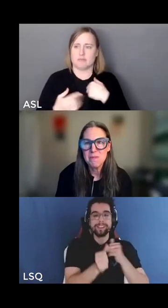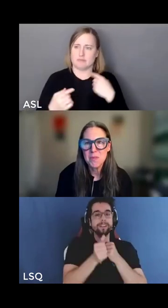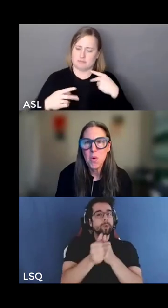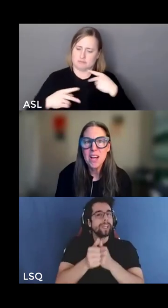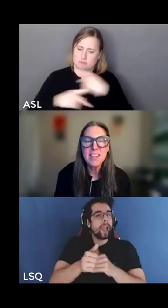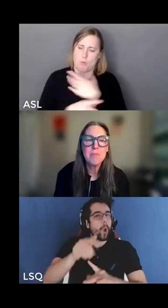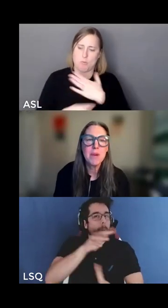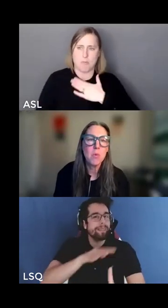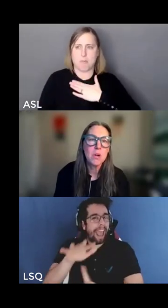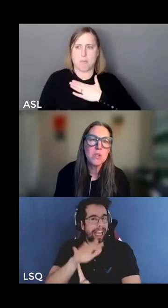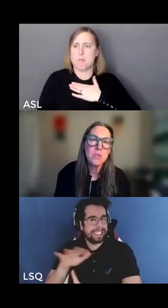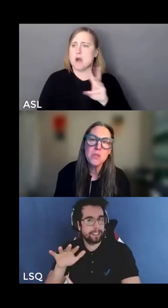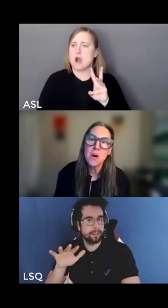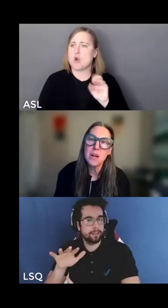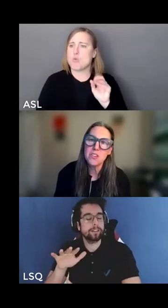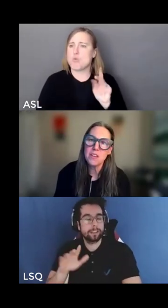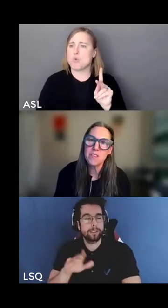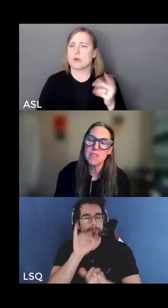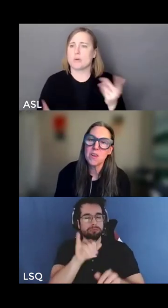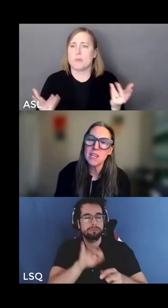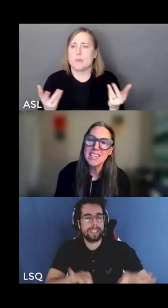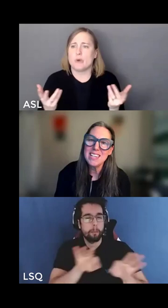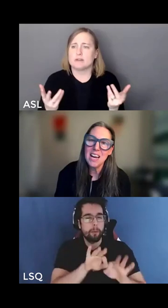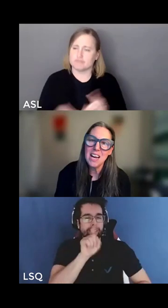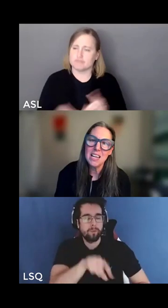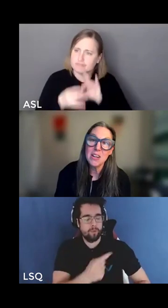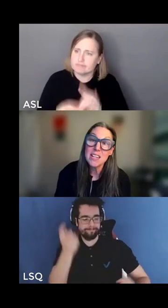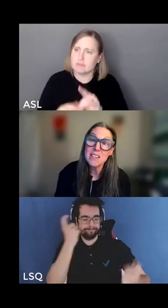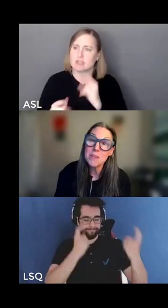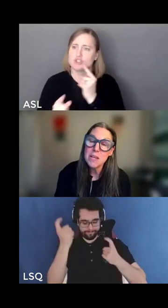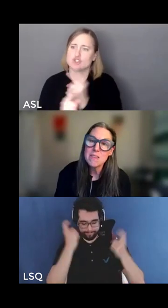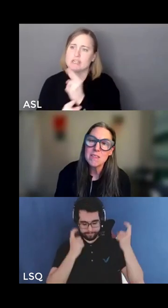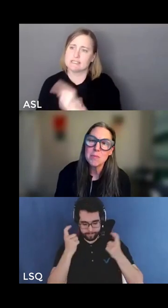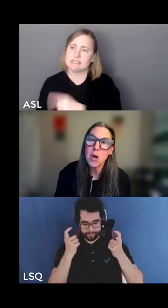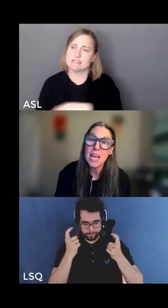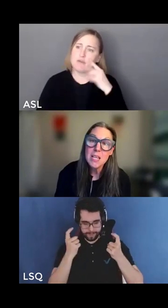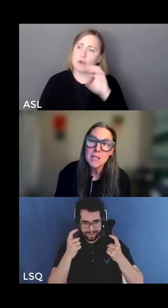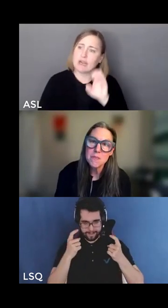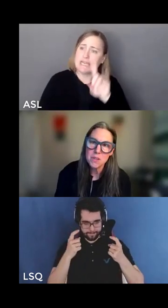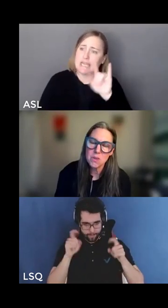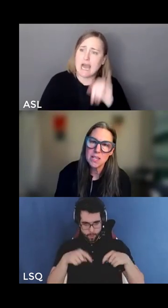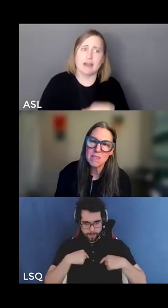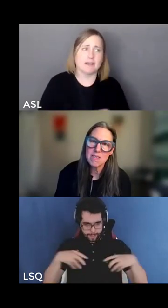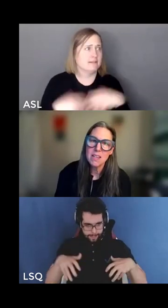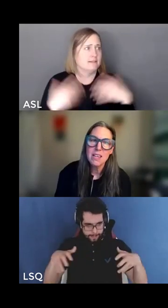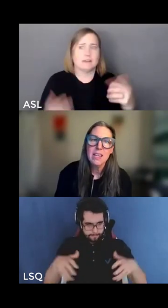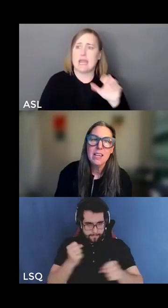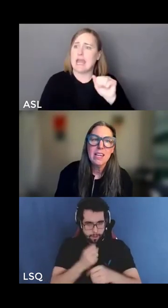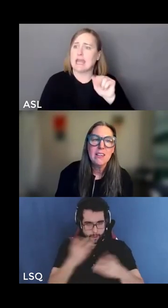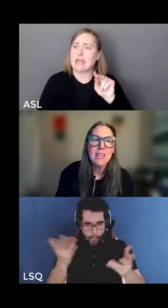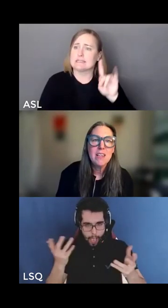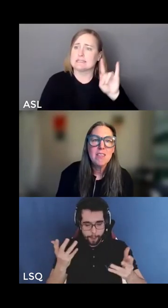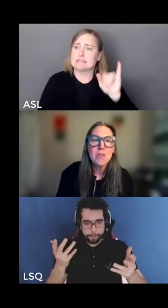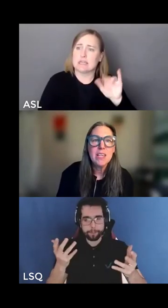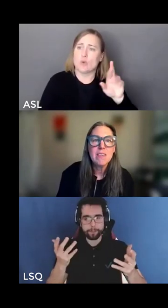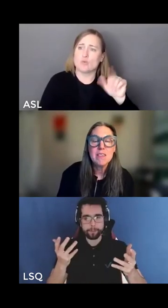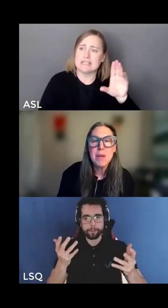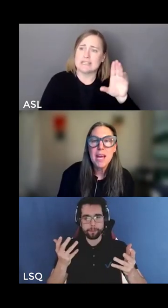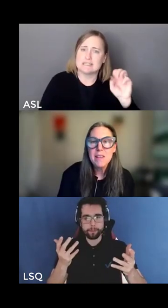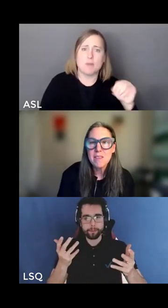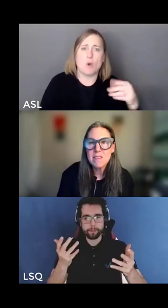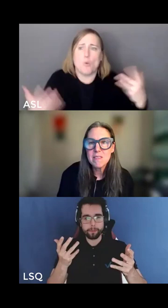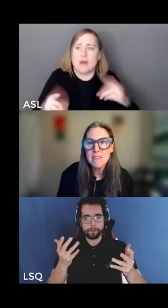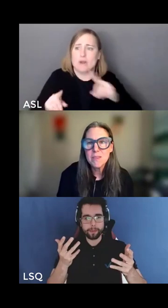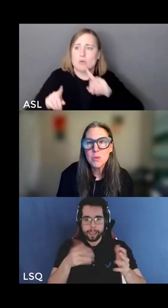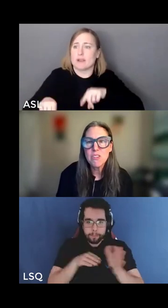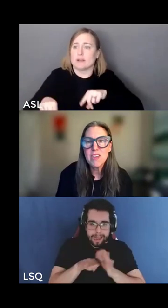what is my work to do on justice on edi on anti-racism on any of the points and the answer is it